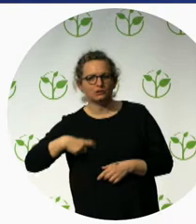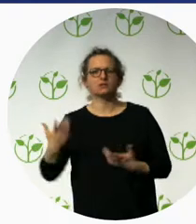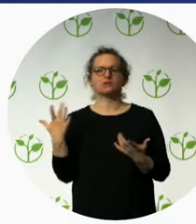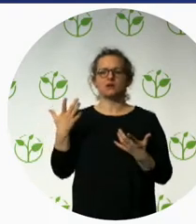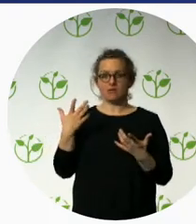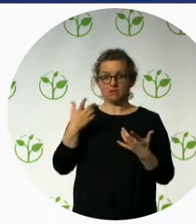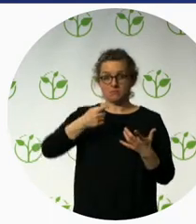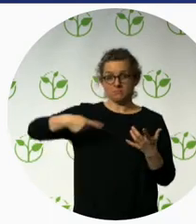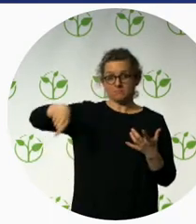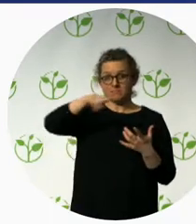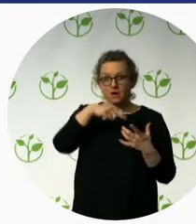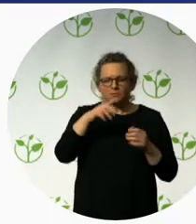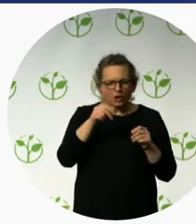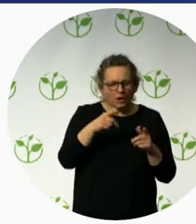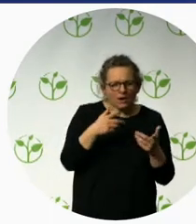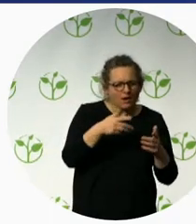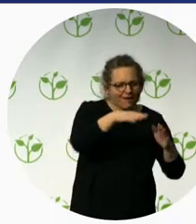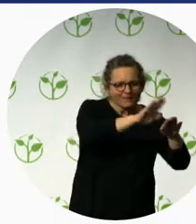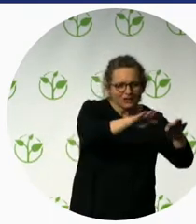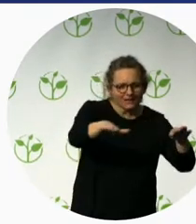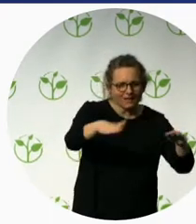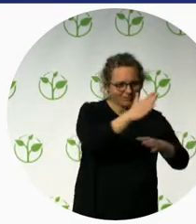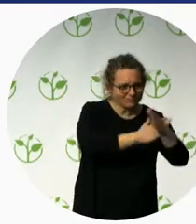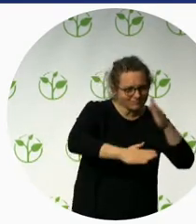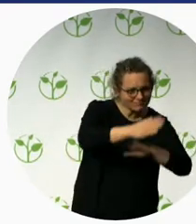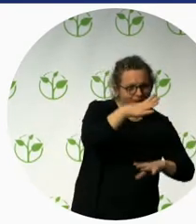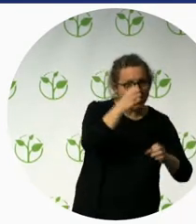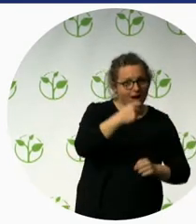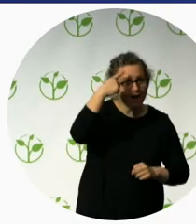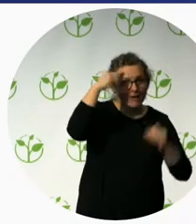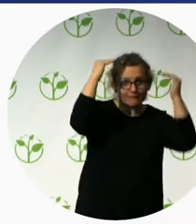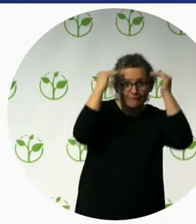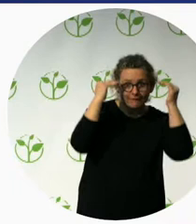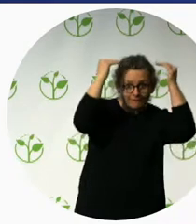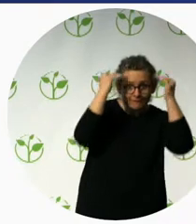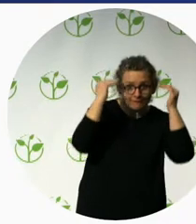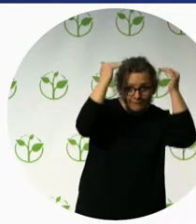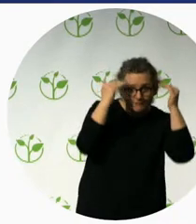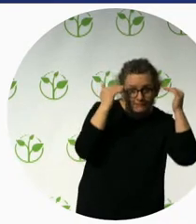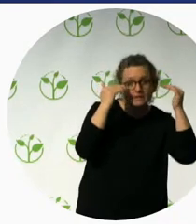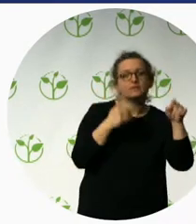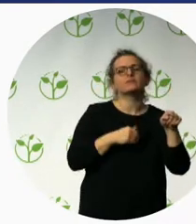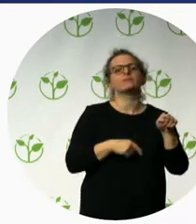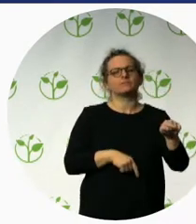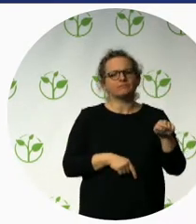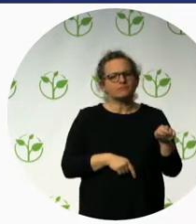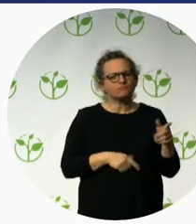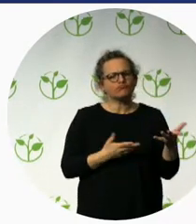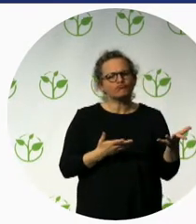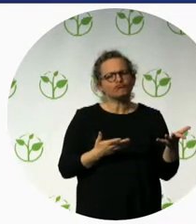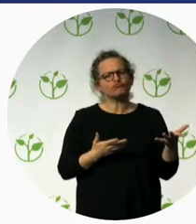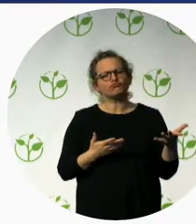that she's going to talk to us about today is on wheelchair accessible tours in South America, page 63 in the catalog.